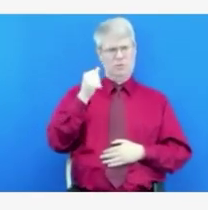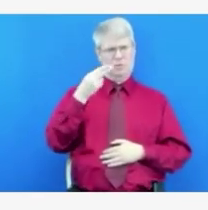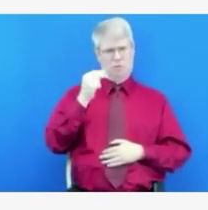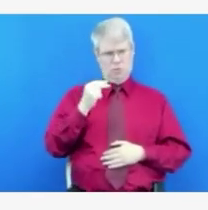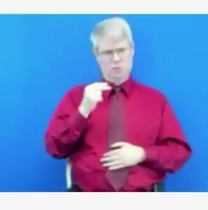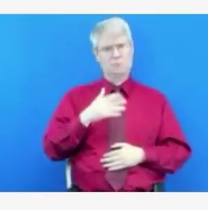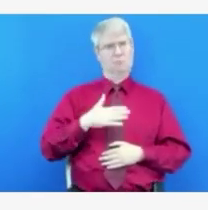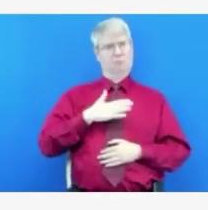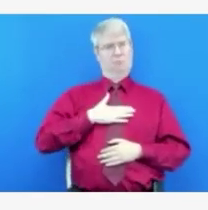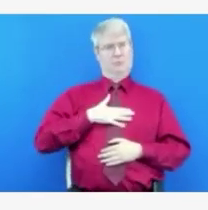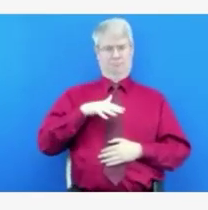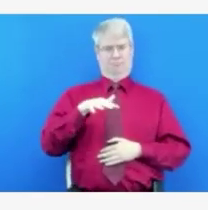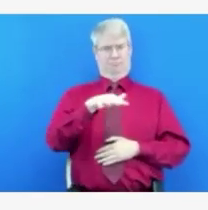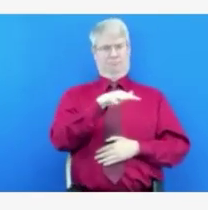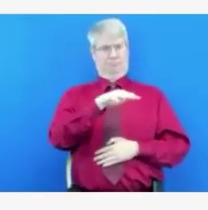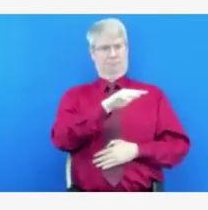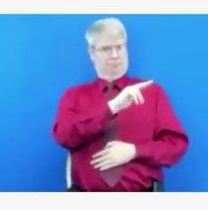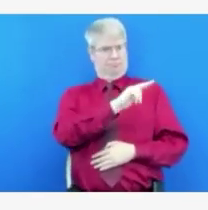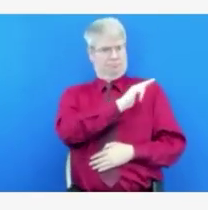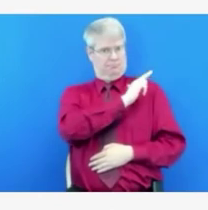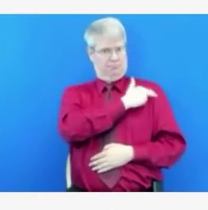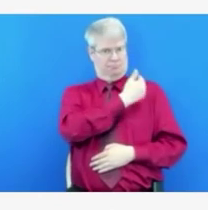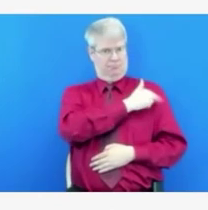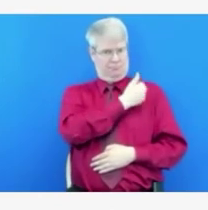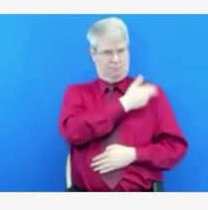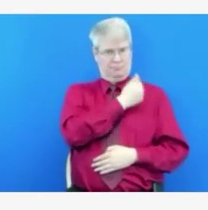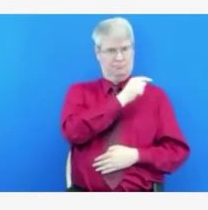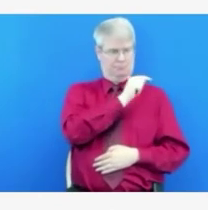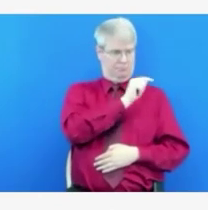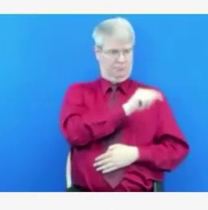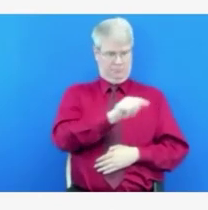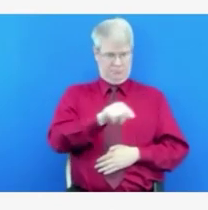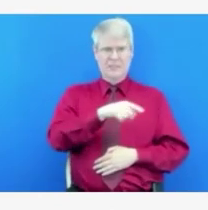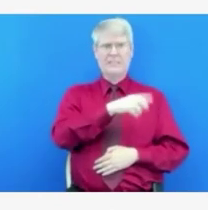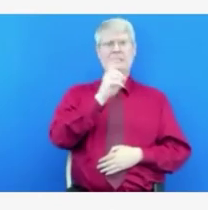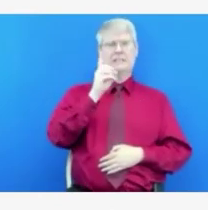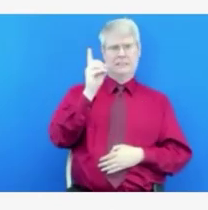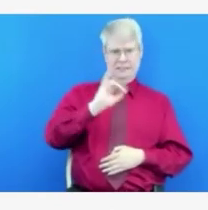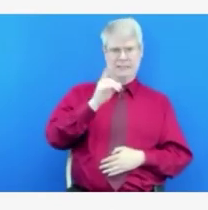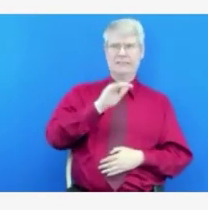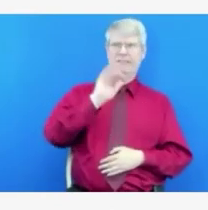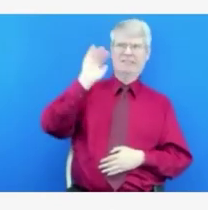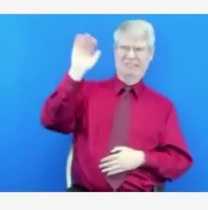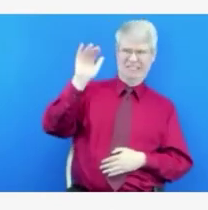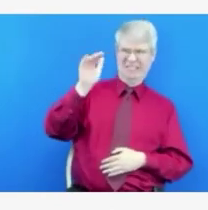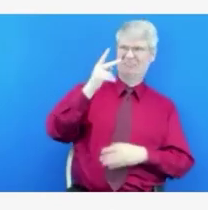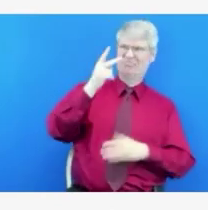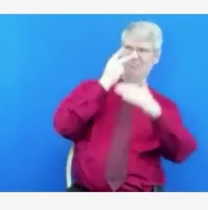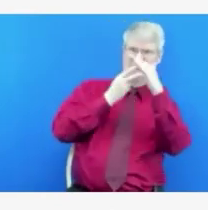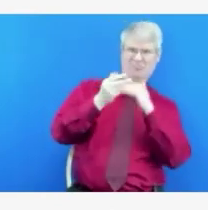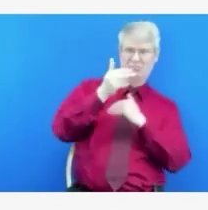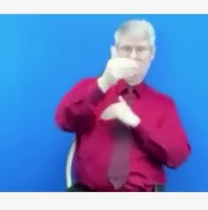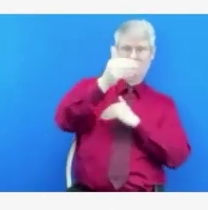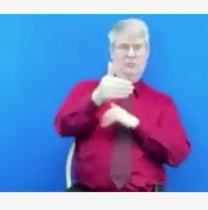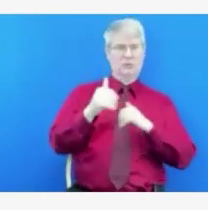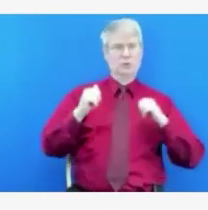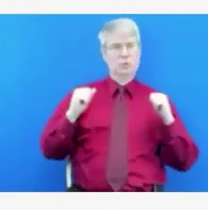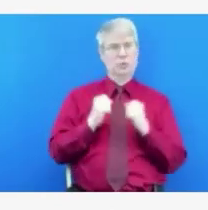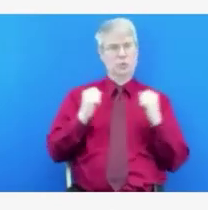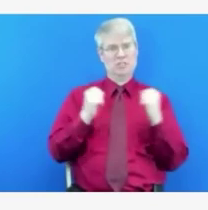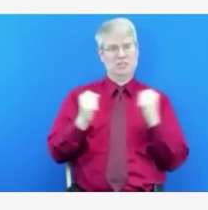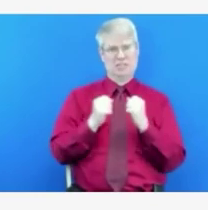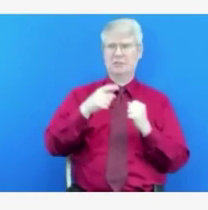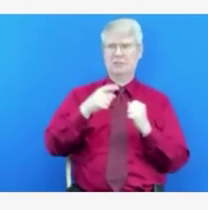support for staffing into this winter and if that will be possible. And then at what point do we think